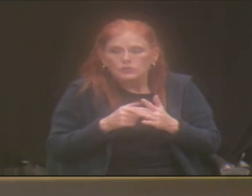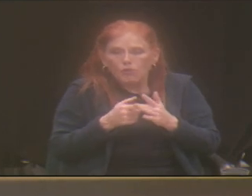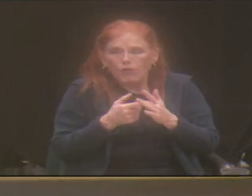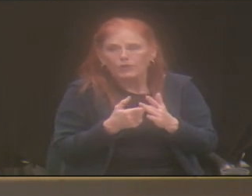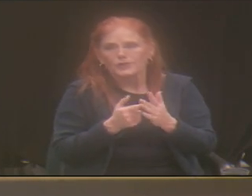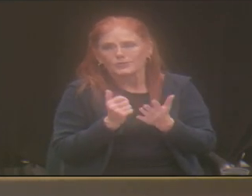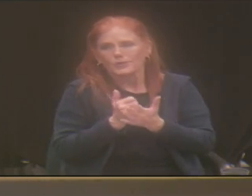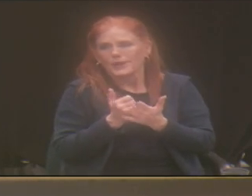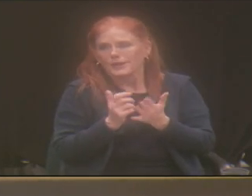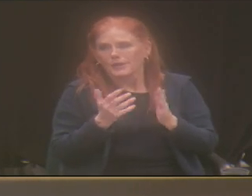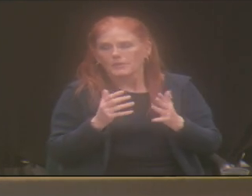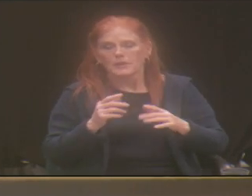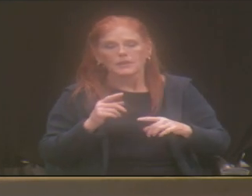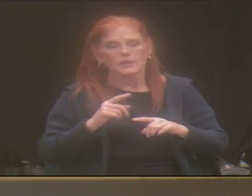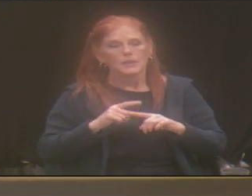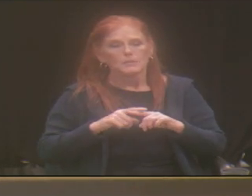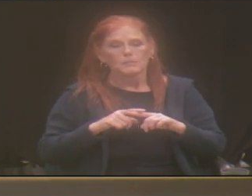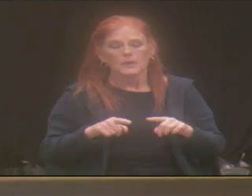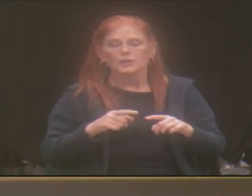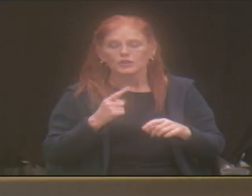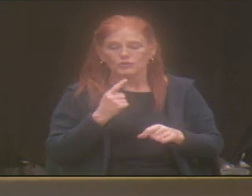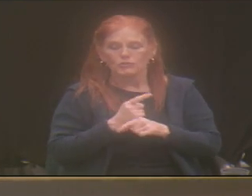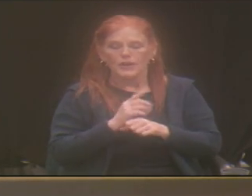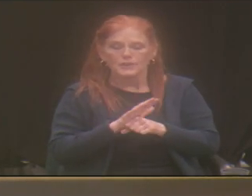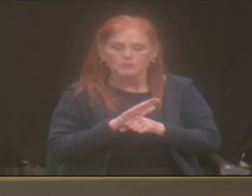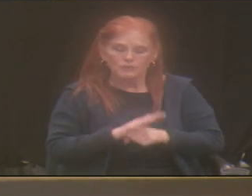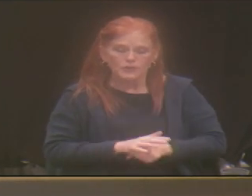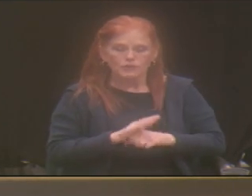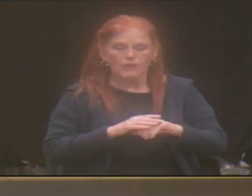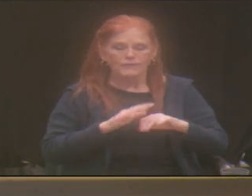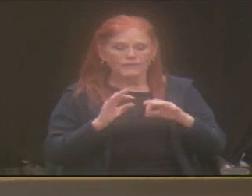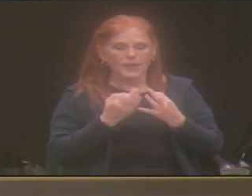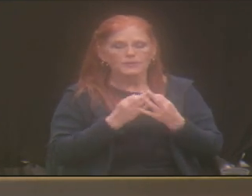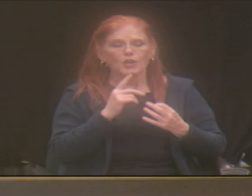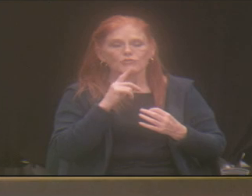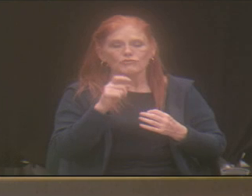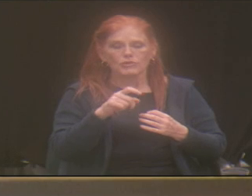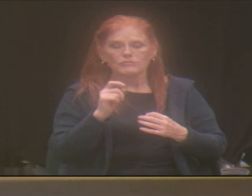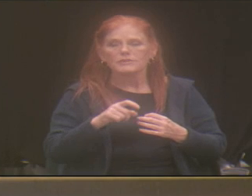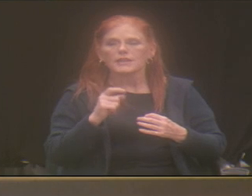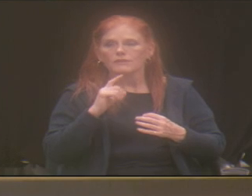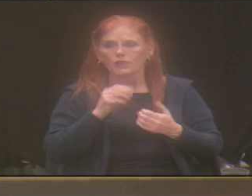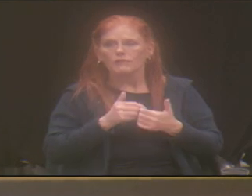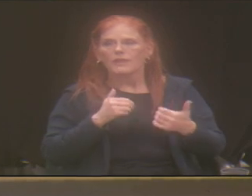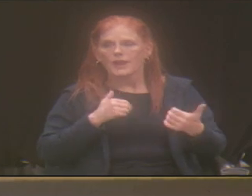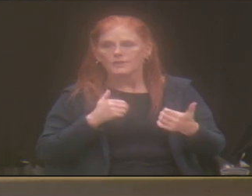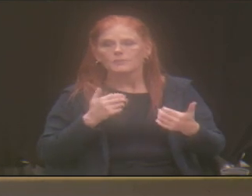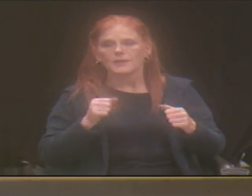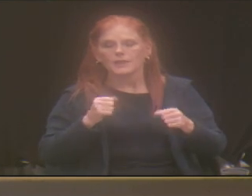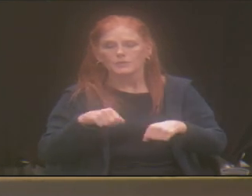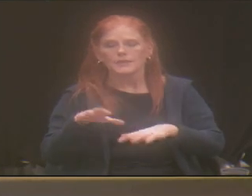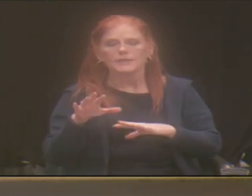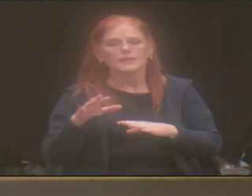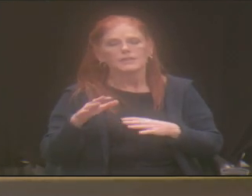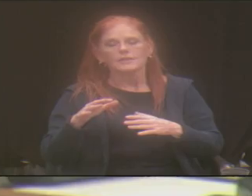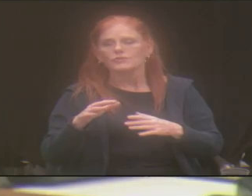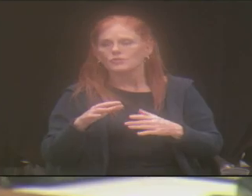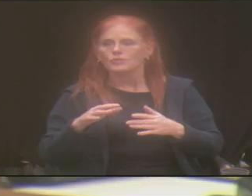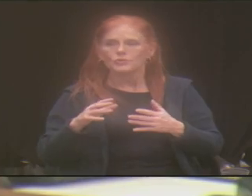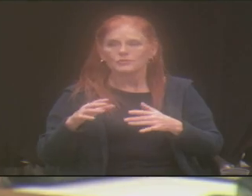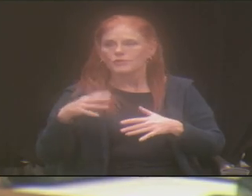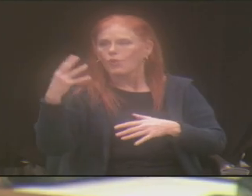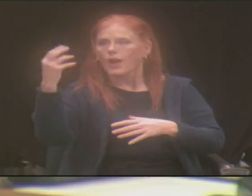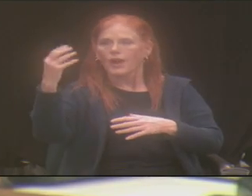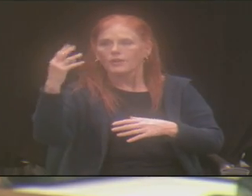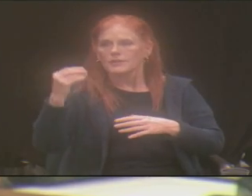the pressure on families and the need for respite, I think you're spot on, Lisa. It's critical. And as a family,